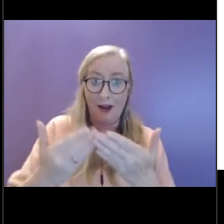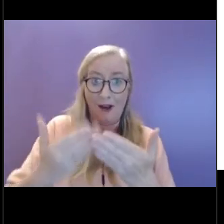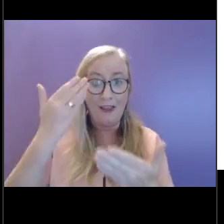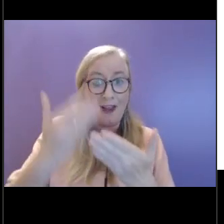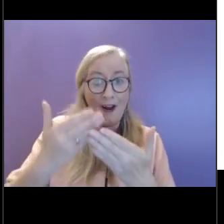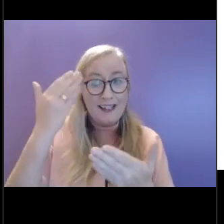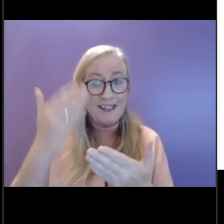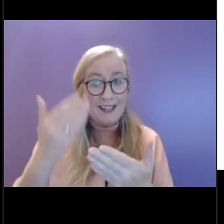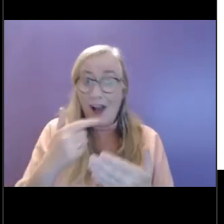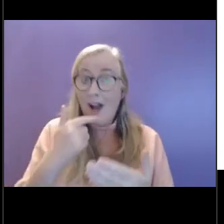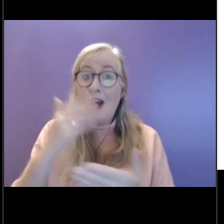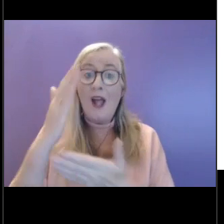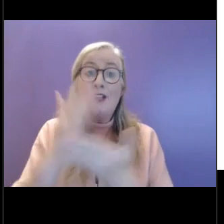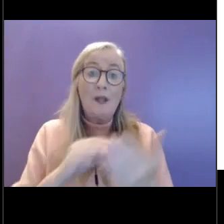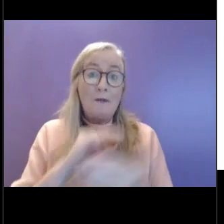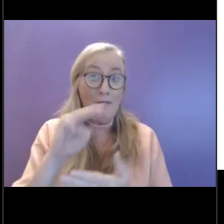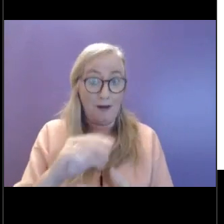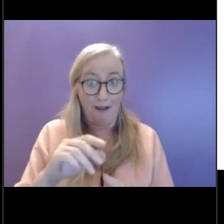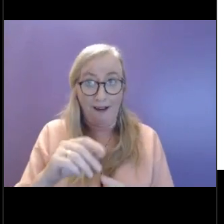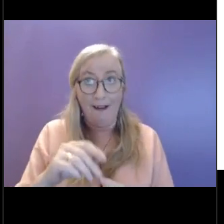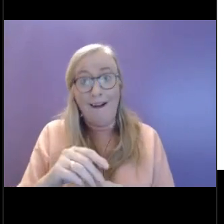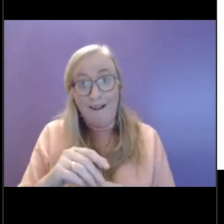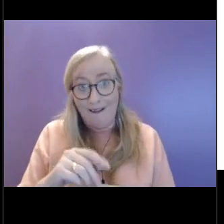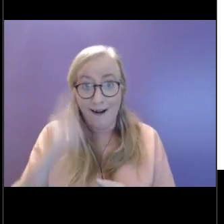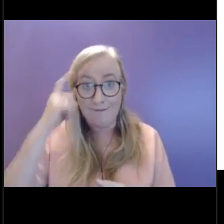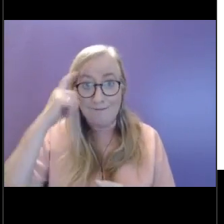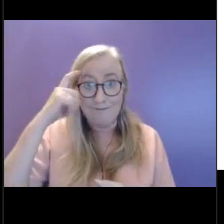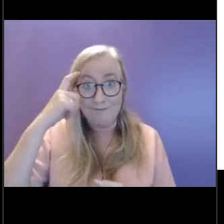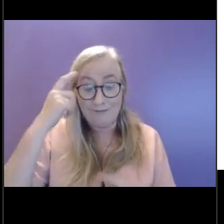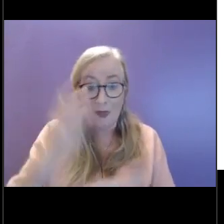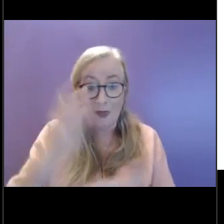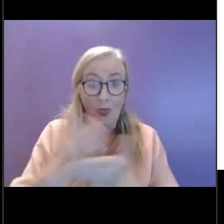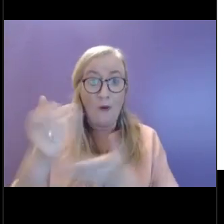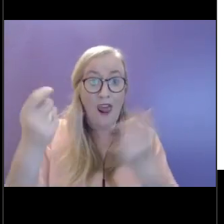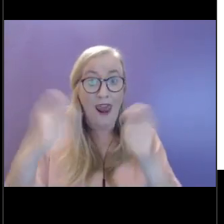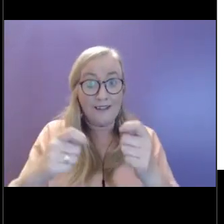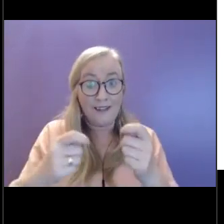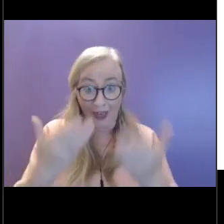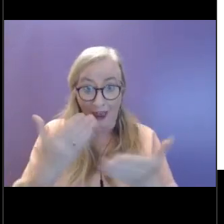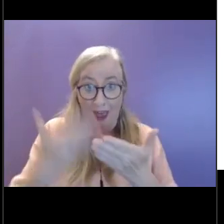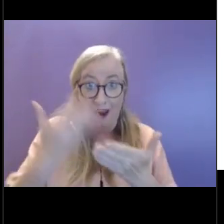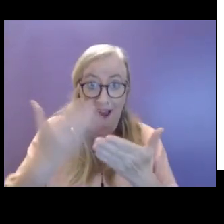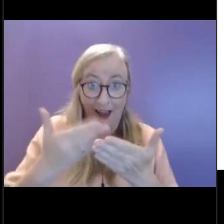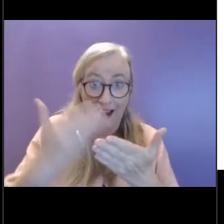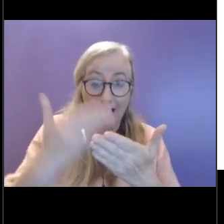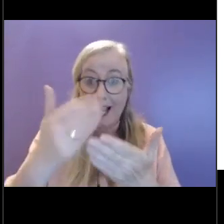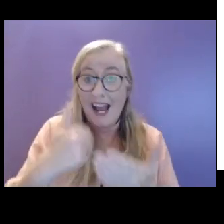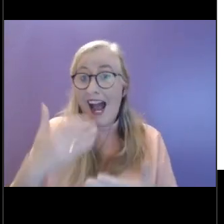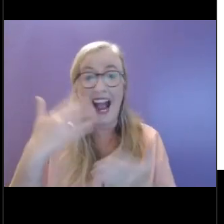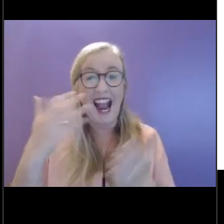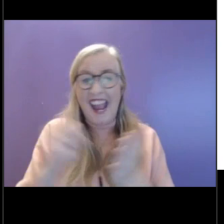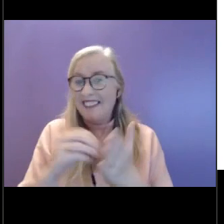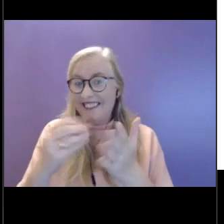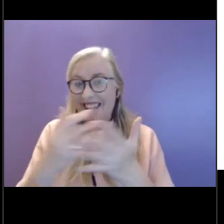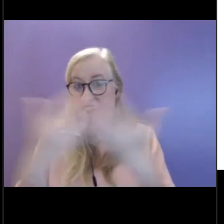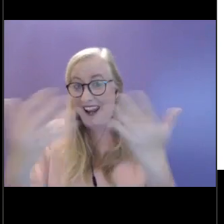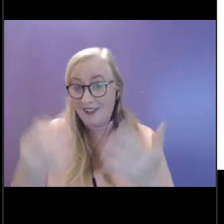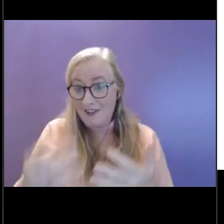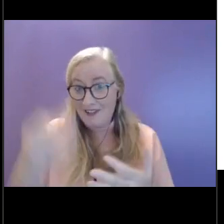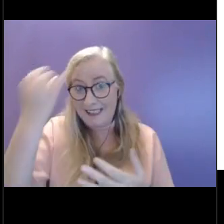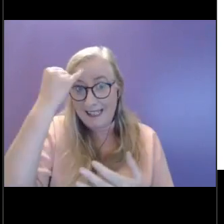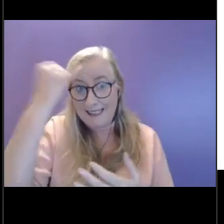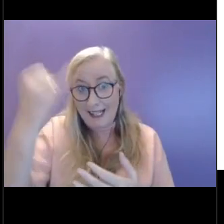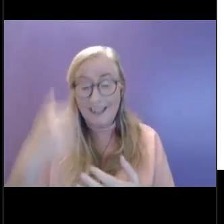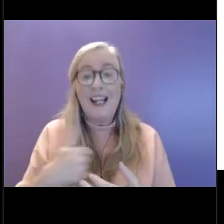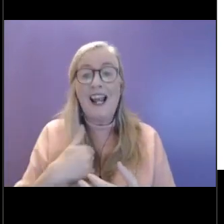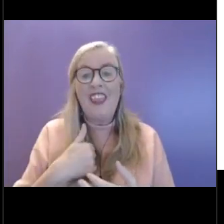into overdrive on in lockdown as well. And I know I had great ideas about what I'd be able to do and then I had